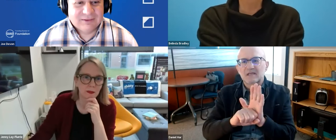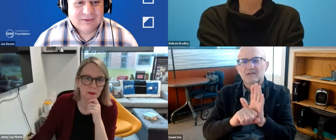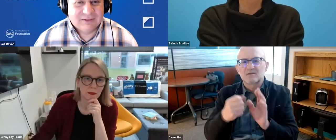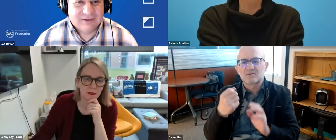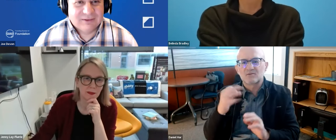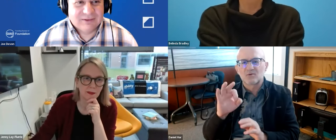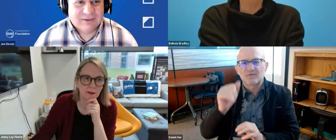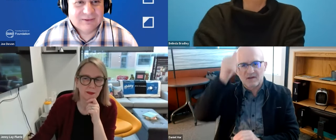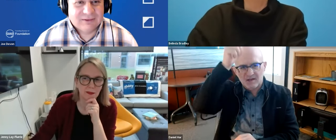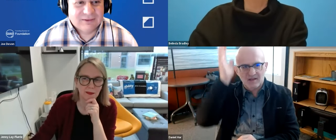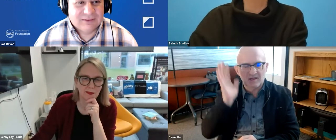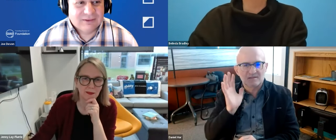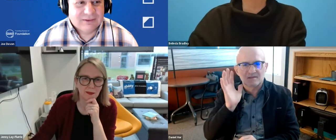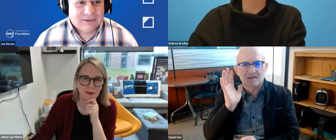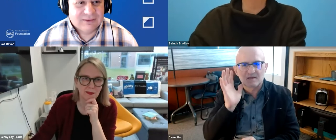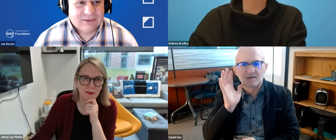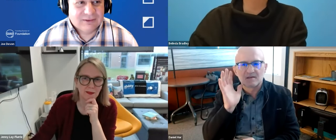Oh. you're still muted.